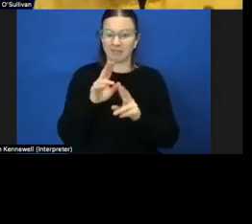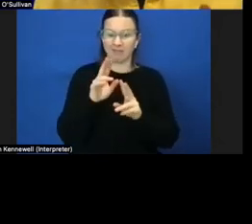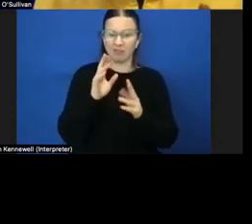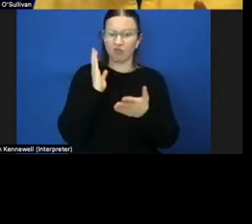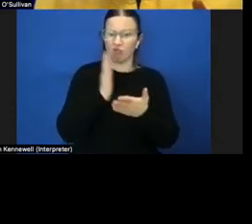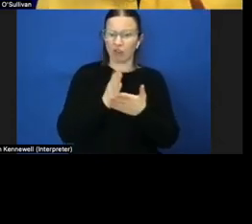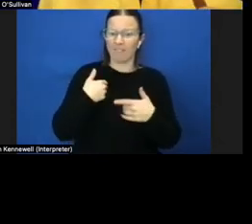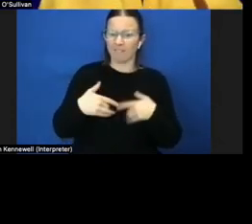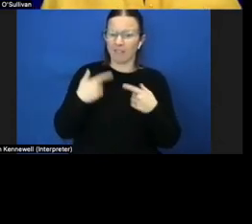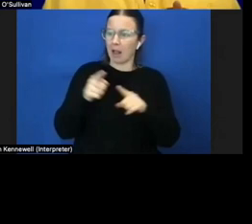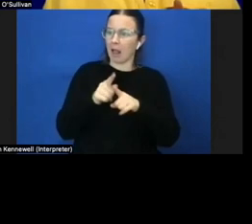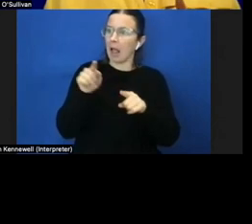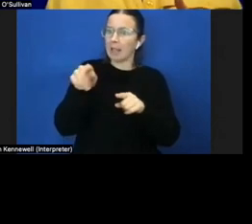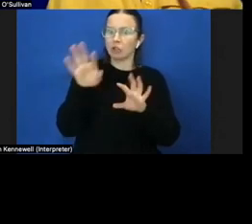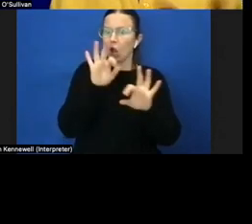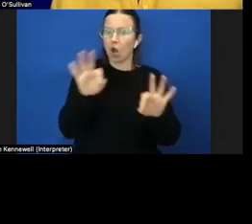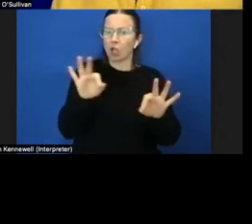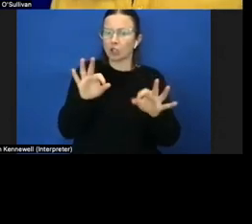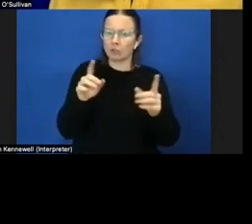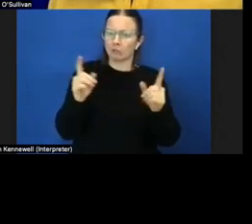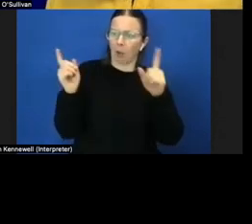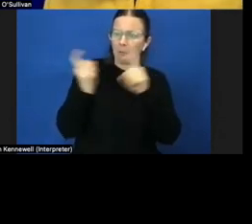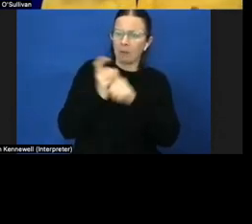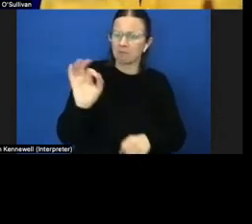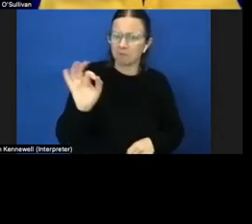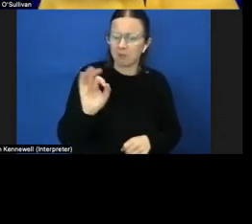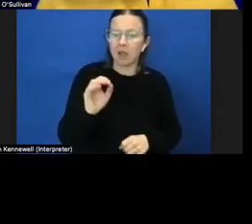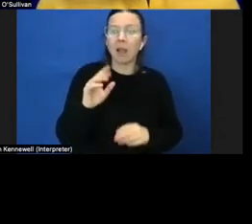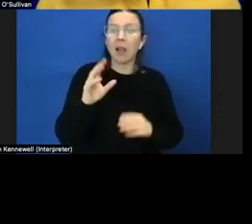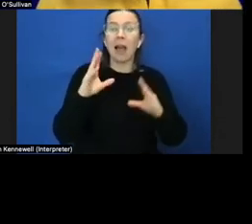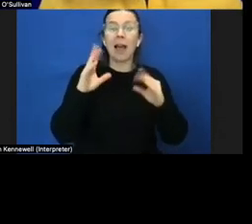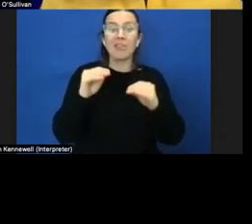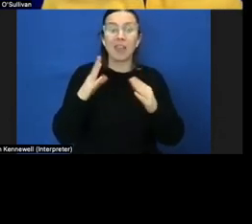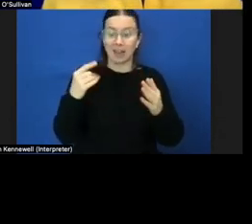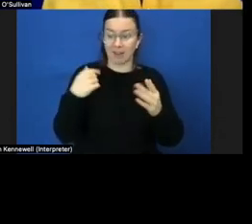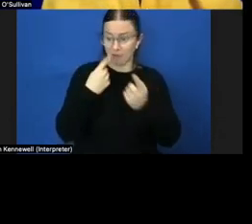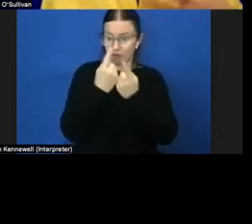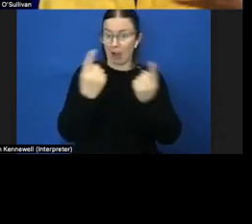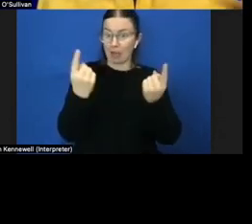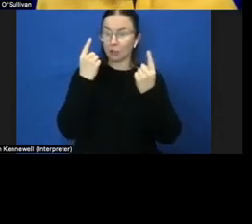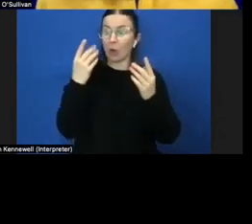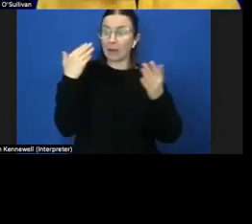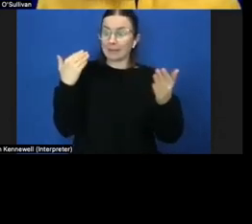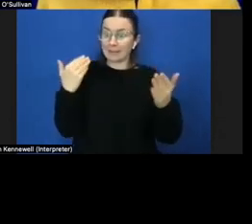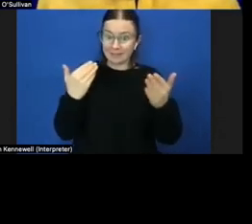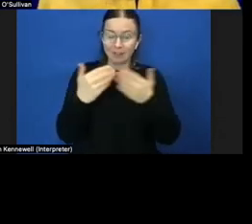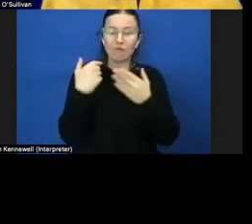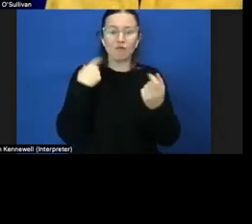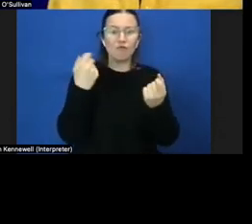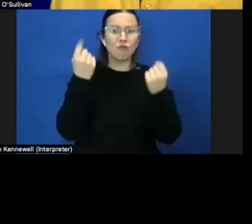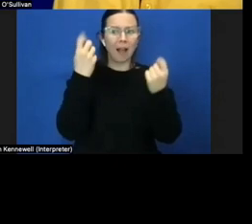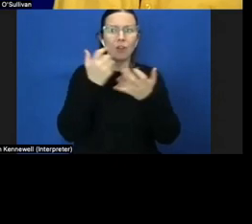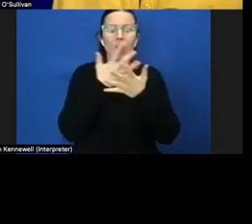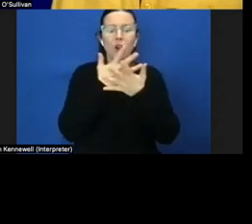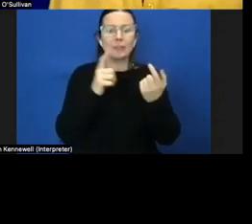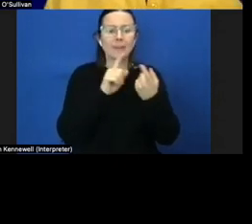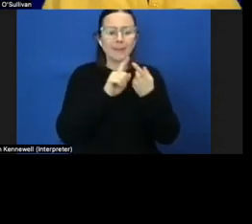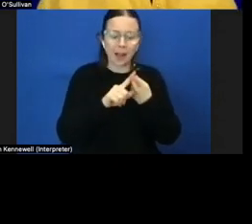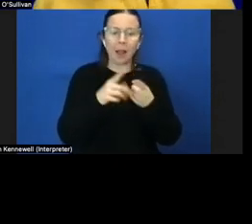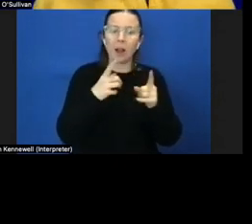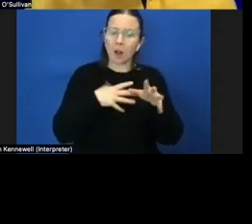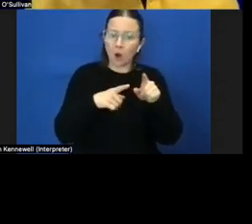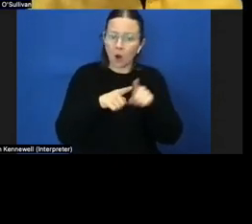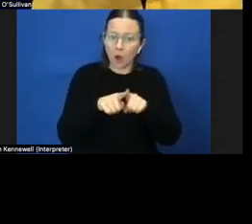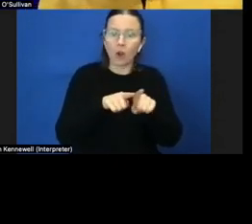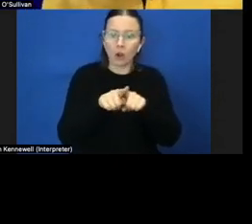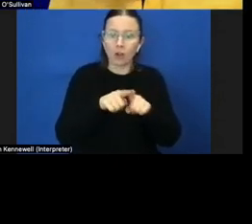seem very complex um i have found that in the years since graduating that there are still continual things to learn um and if